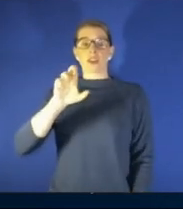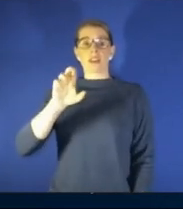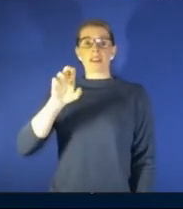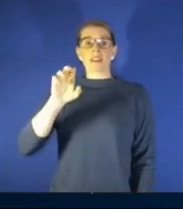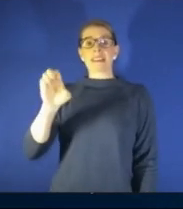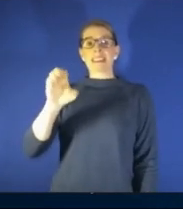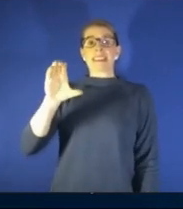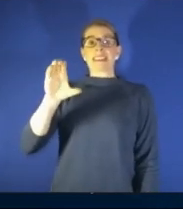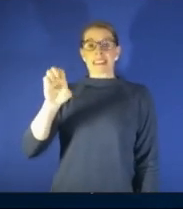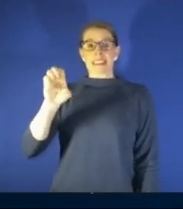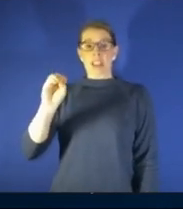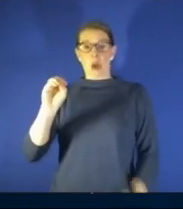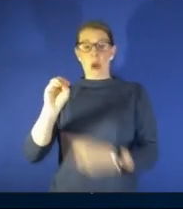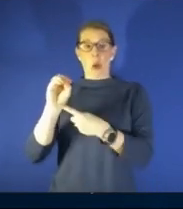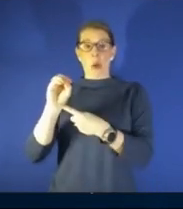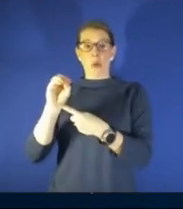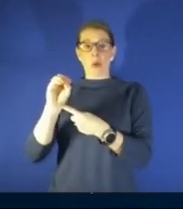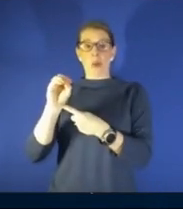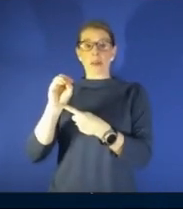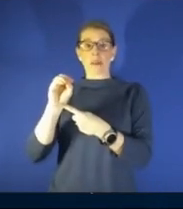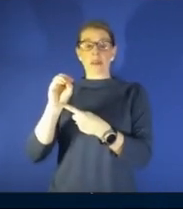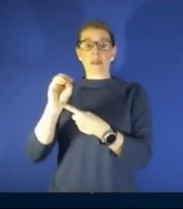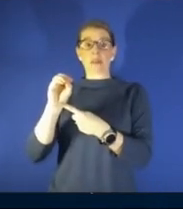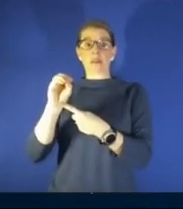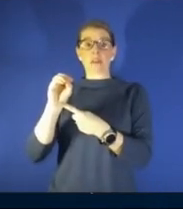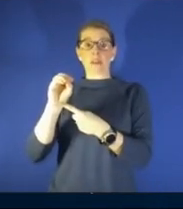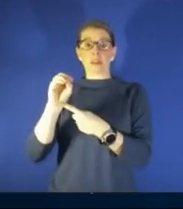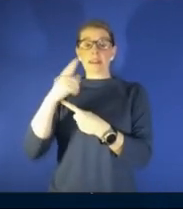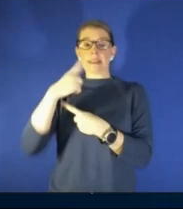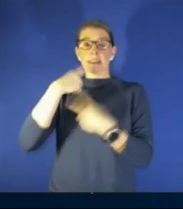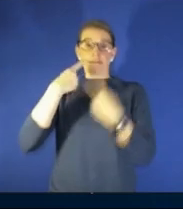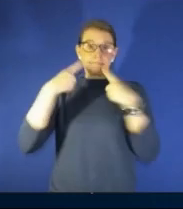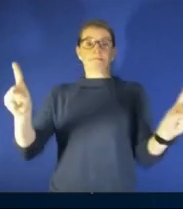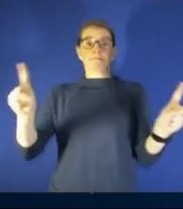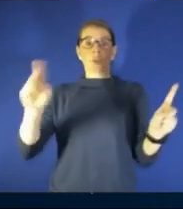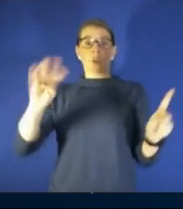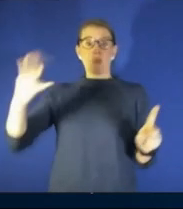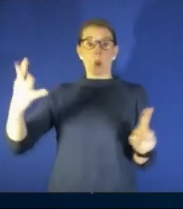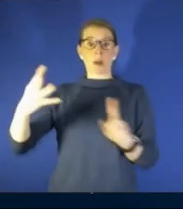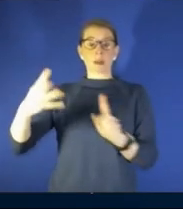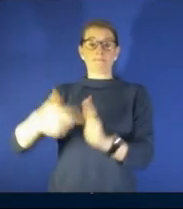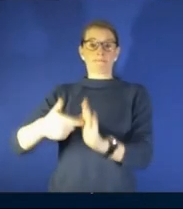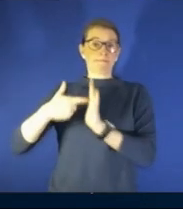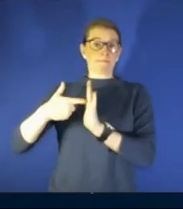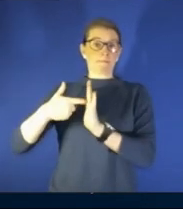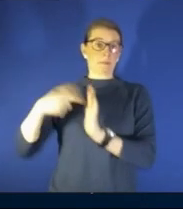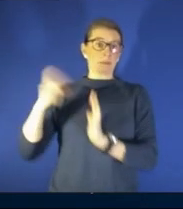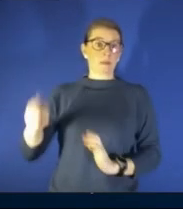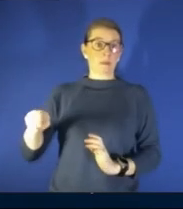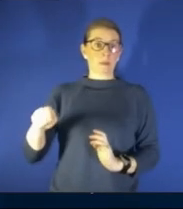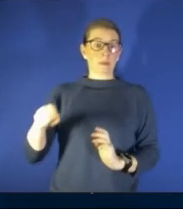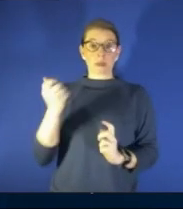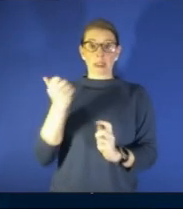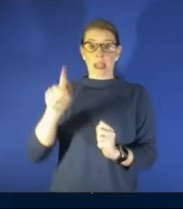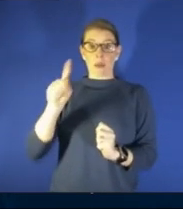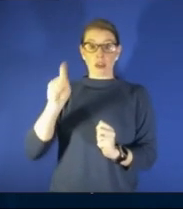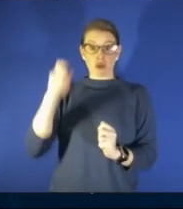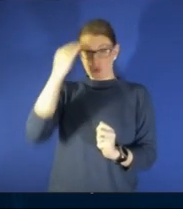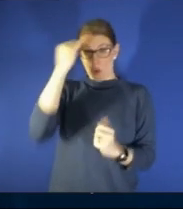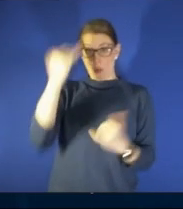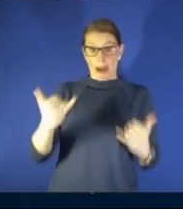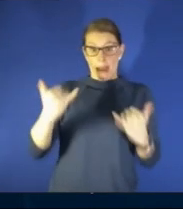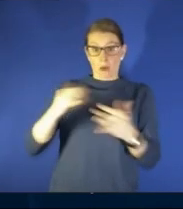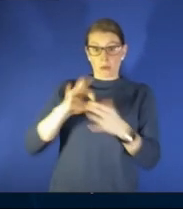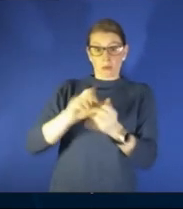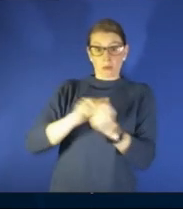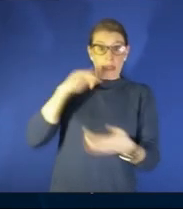quote necessary that it will be an absolute must is there anything that people should know at this point um regarding the studies in this area are they ongoing